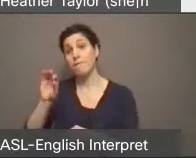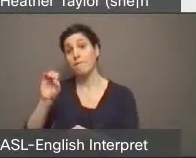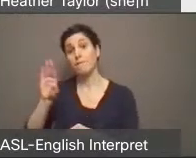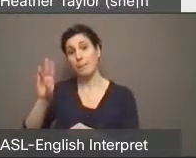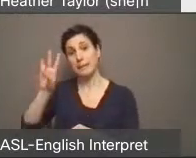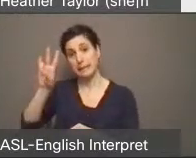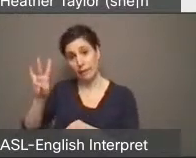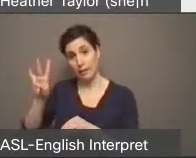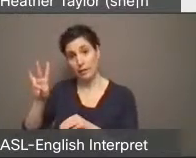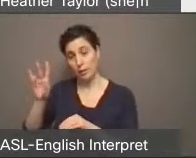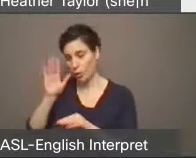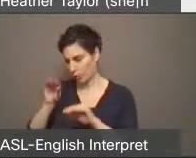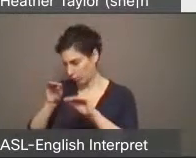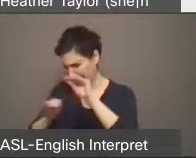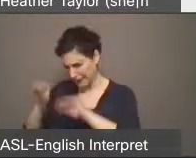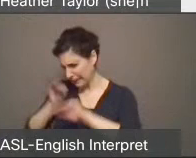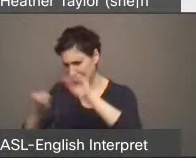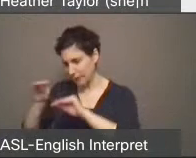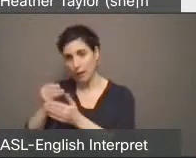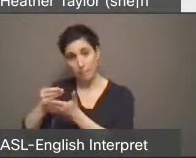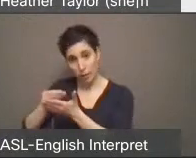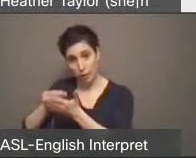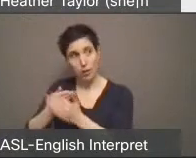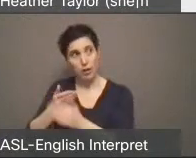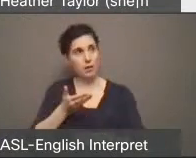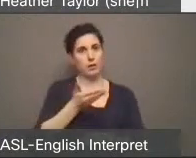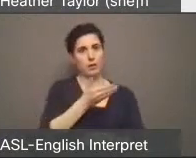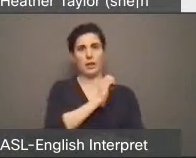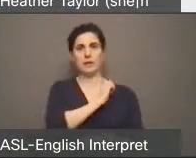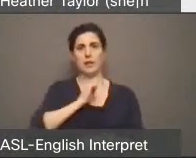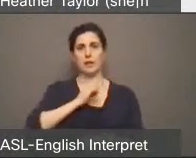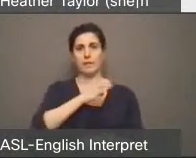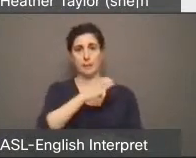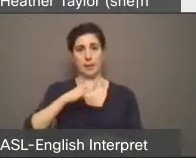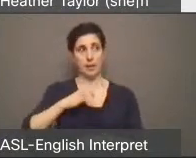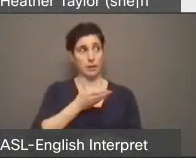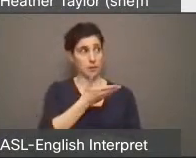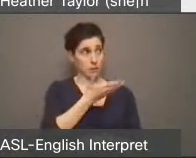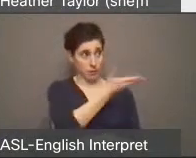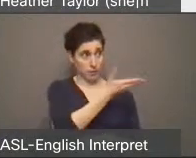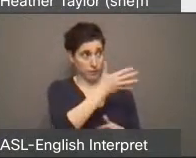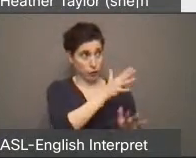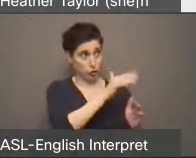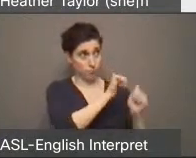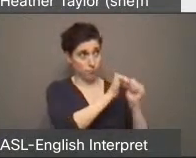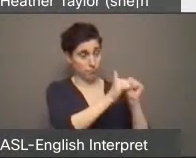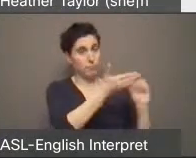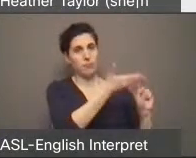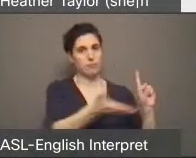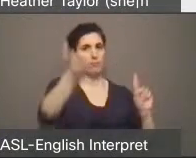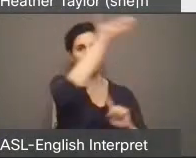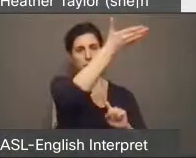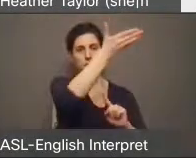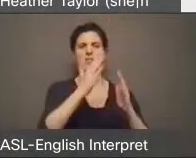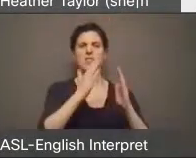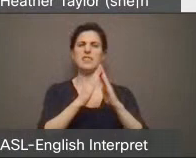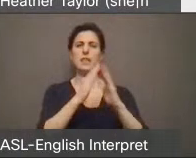final recommendations. That'll go off to full executive committee and then from there, it'll go off to full city council for debate and decisions.